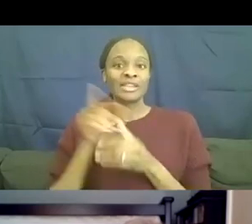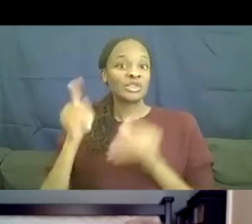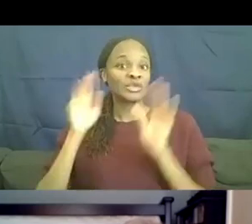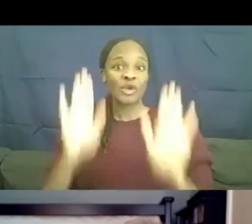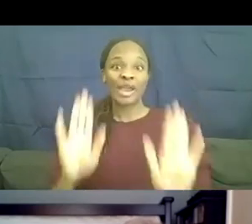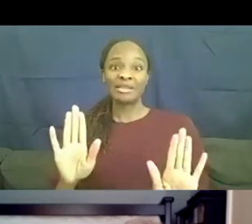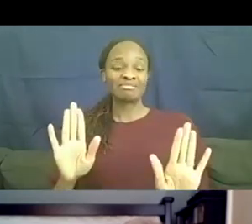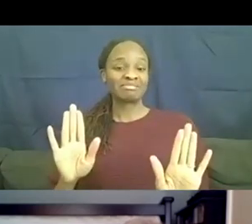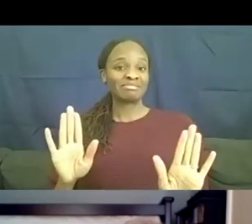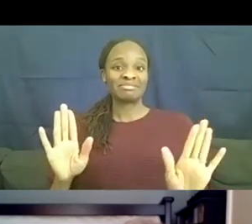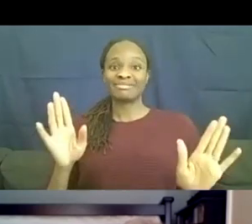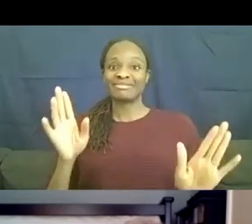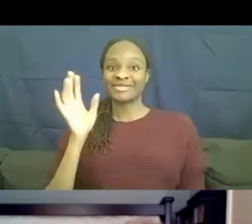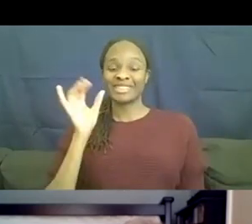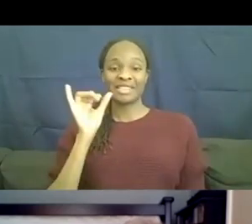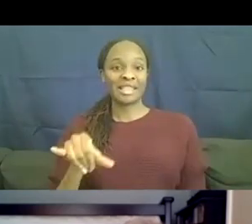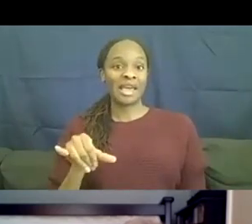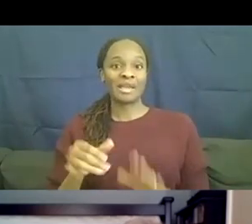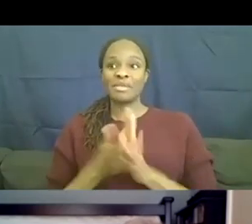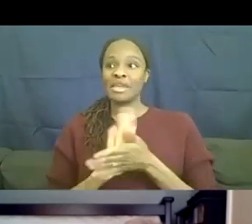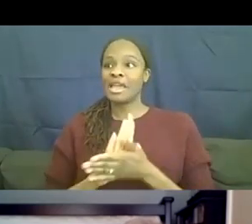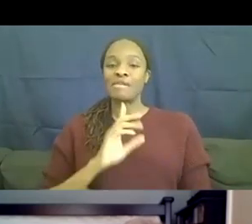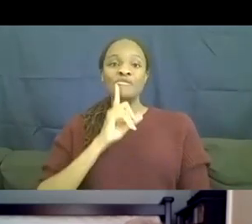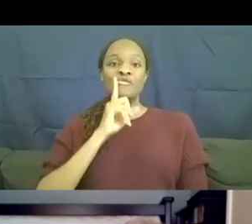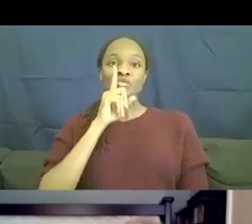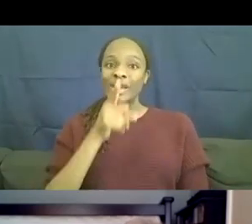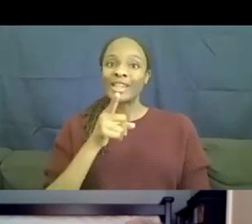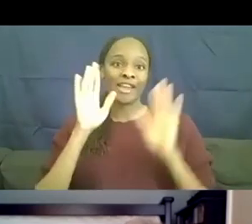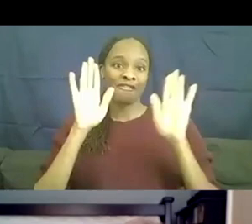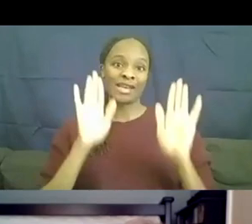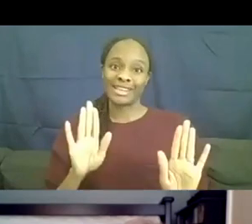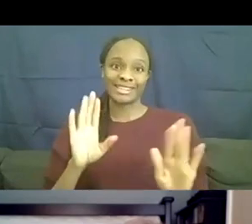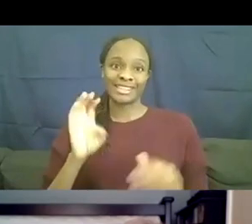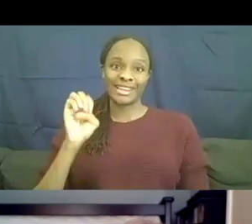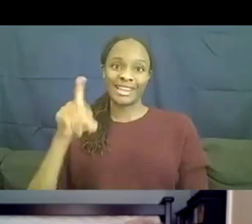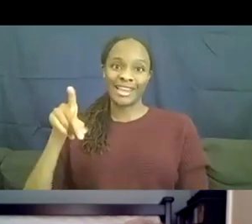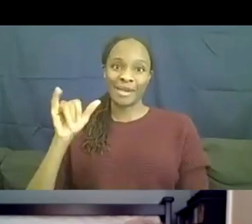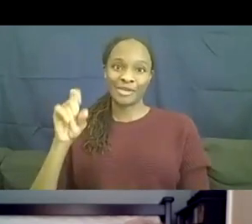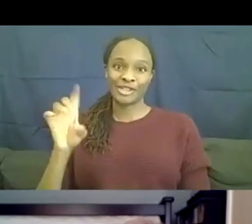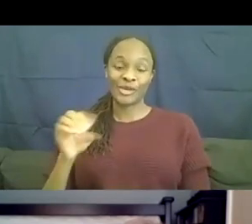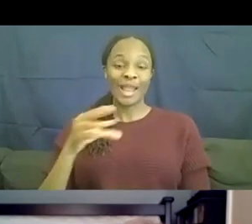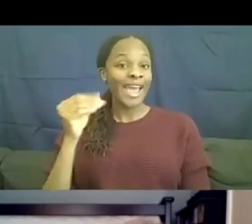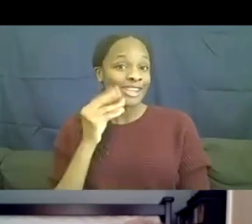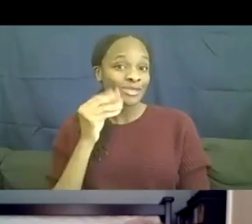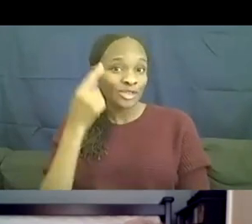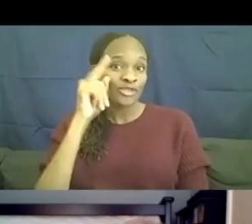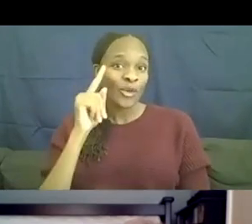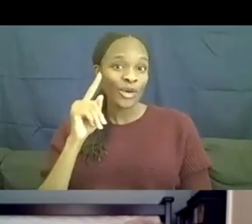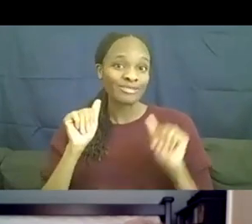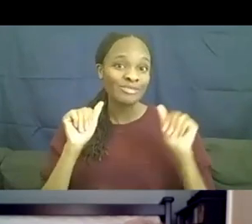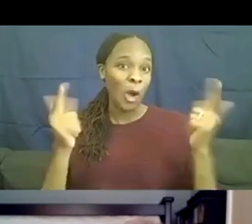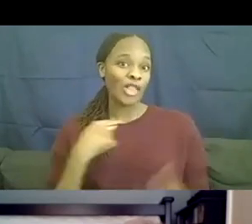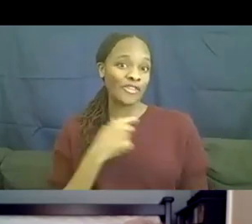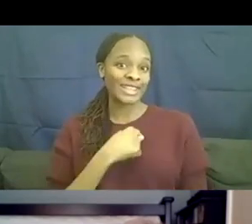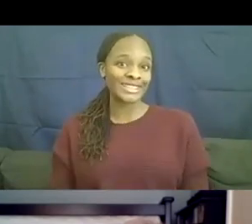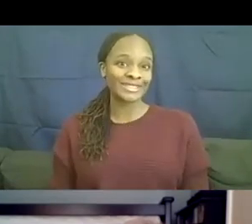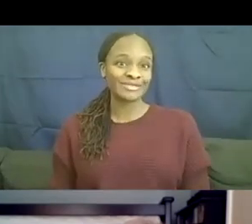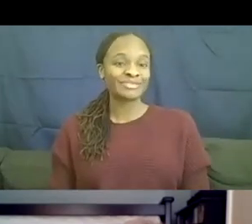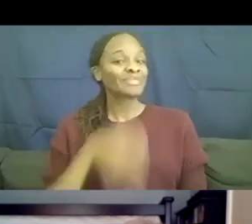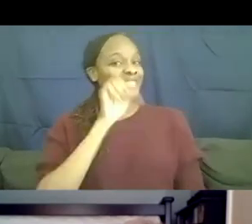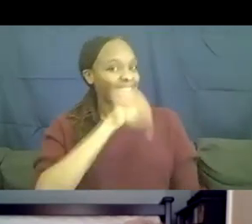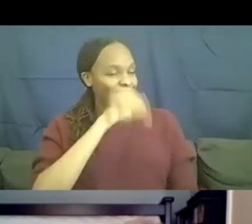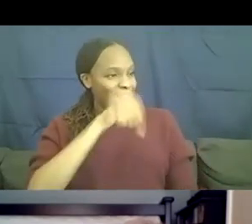it just ended up turning out to be a really fantastic episode and experience for all of us. Yeah. Yeah.